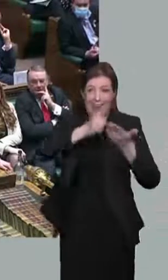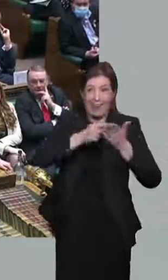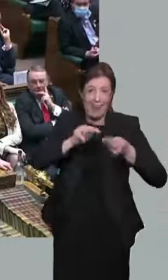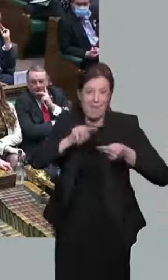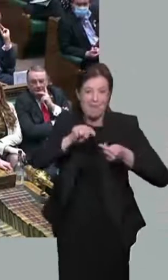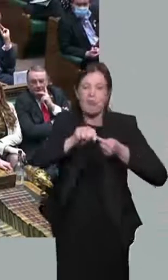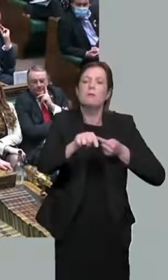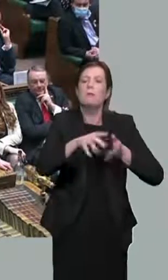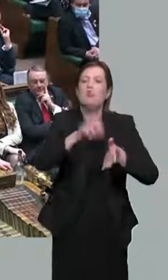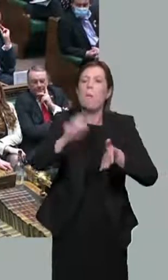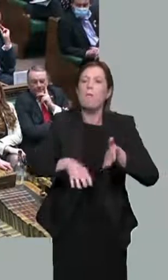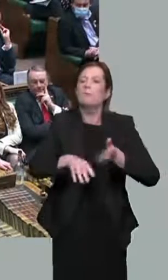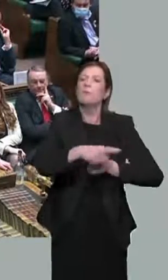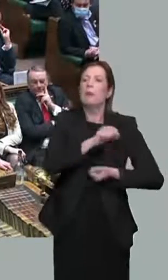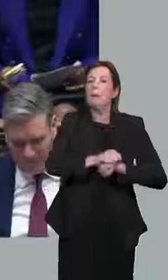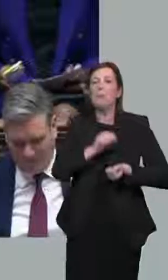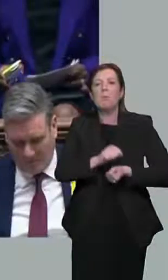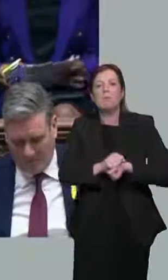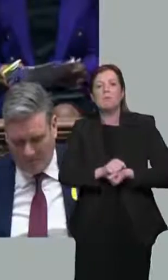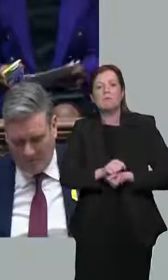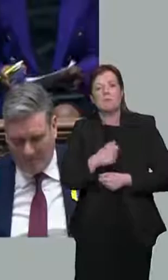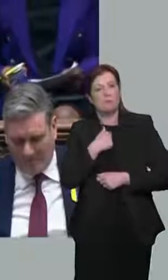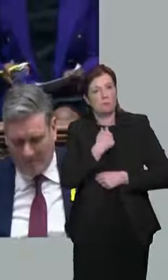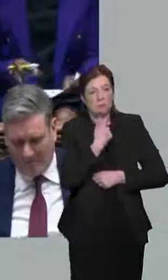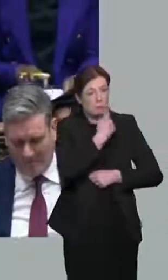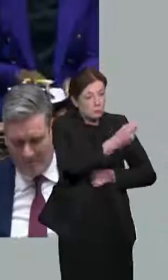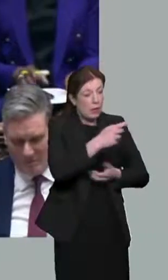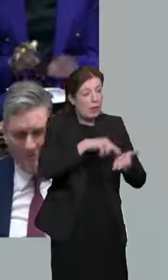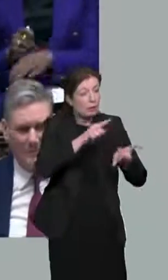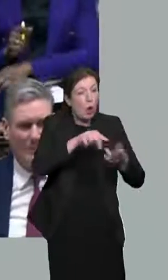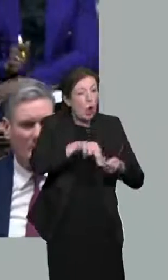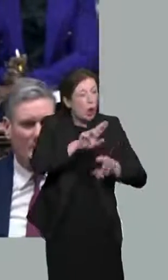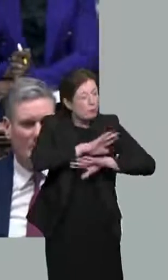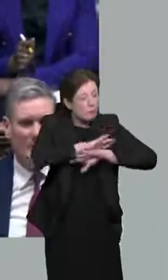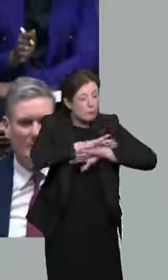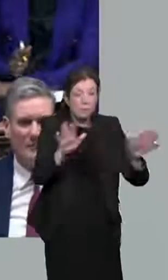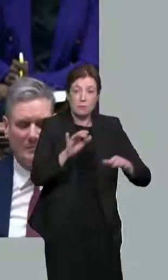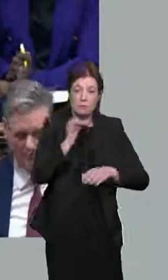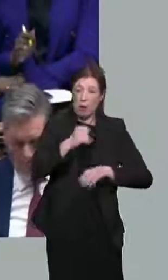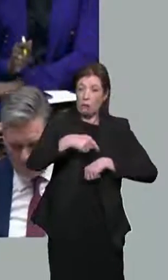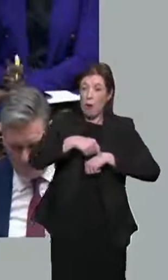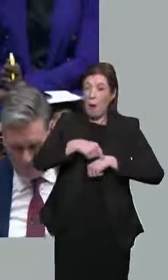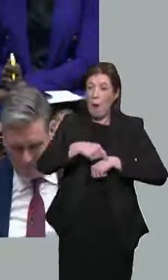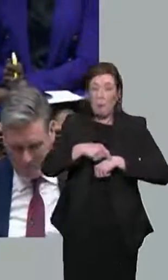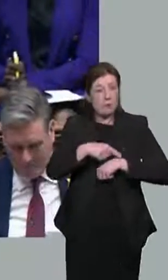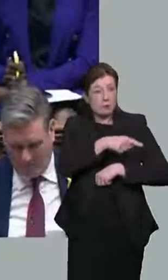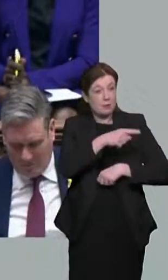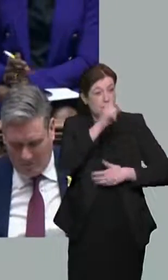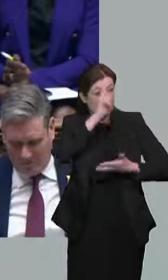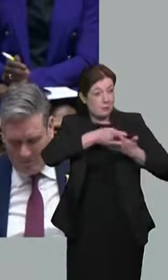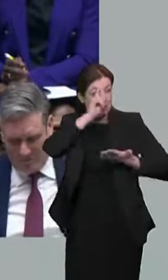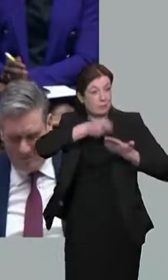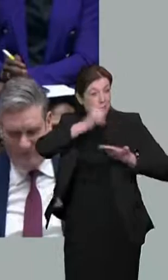He didn't. We said it was the wrong tax at the wrong time, the wrong choice.